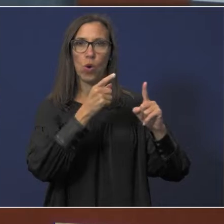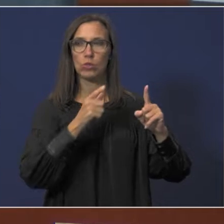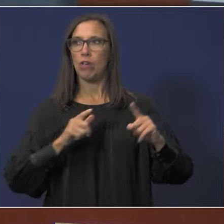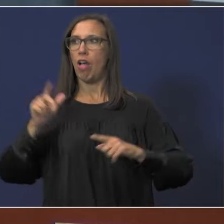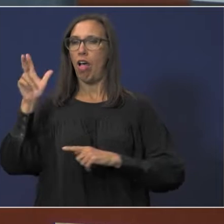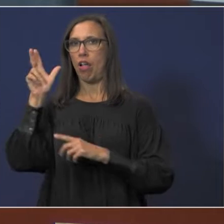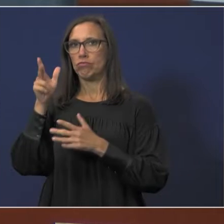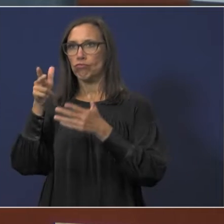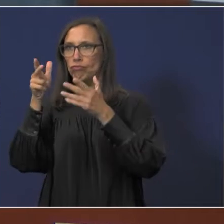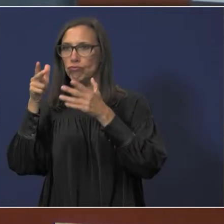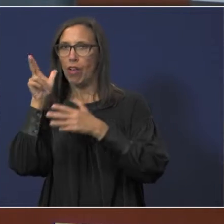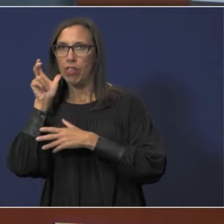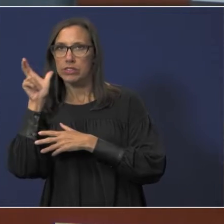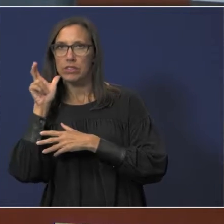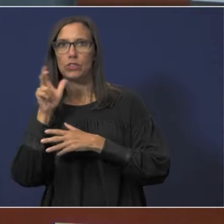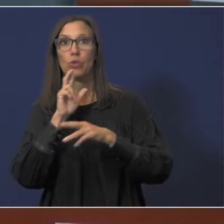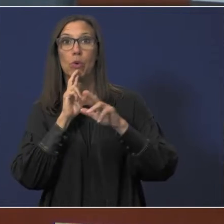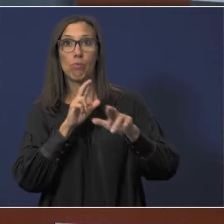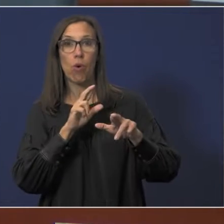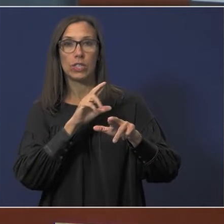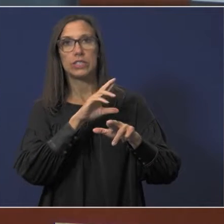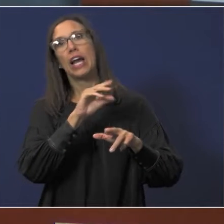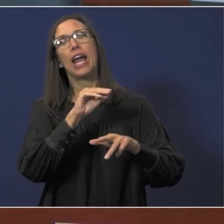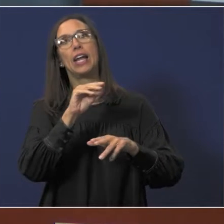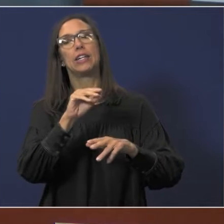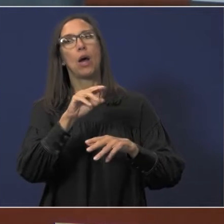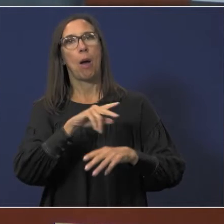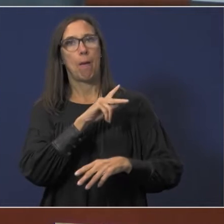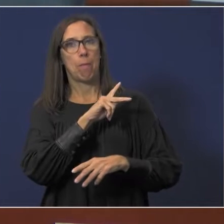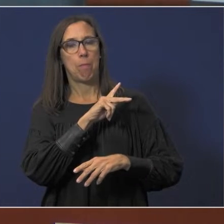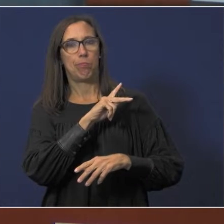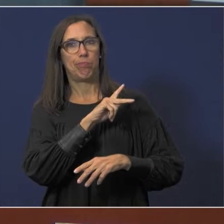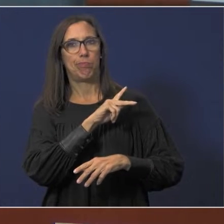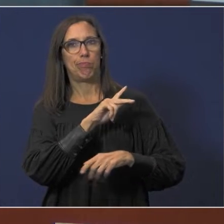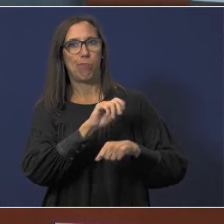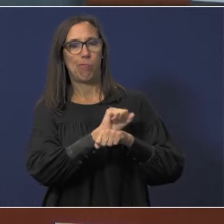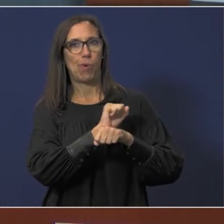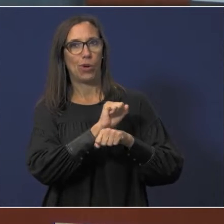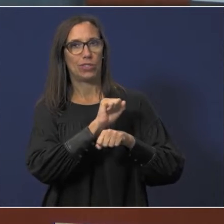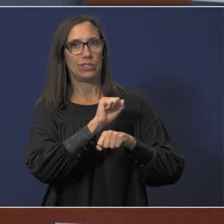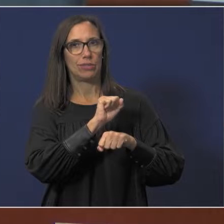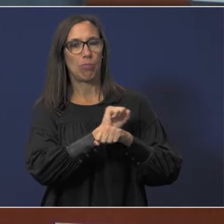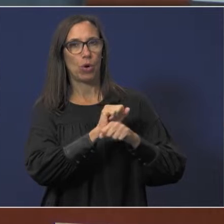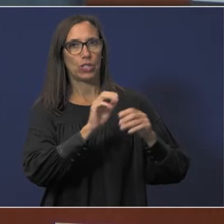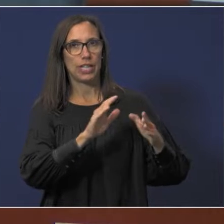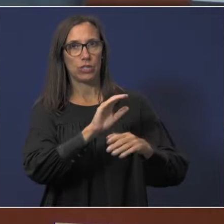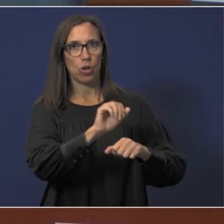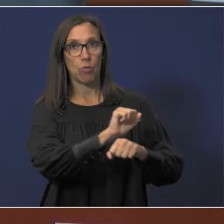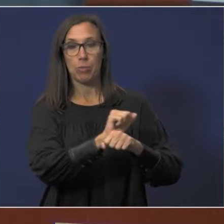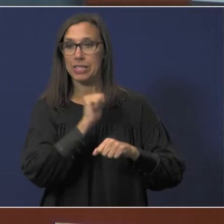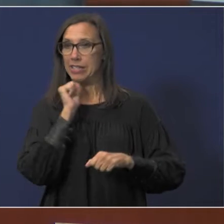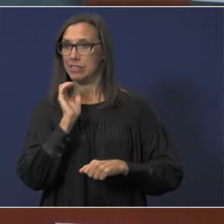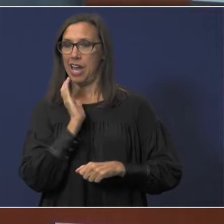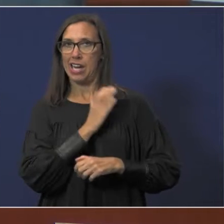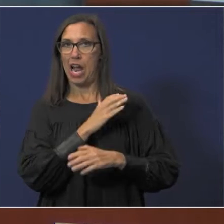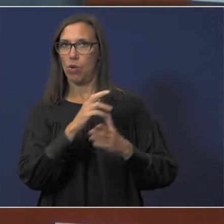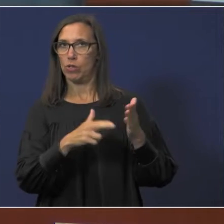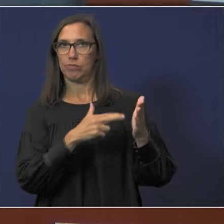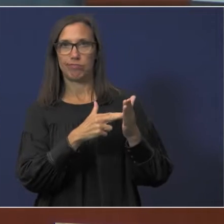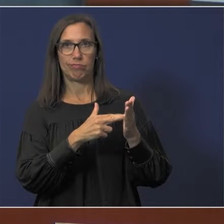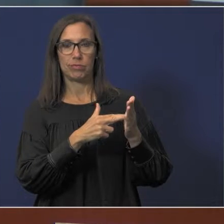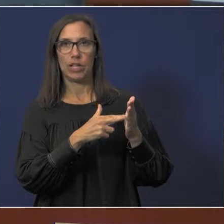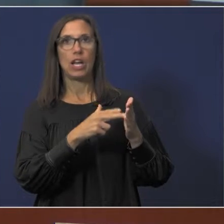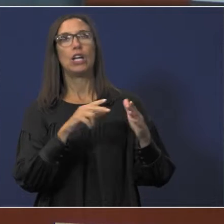approve budgets, contracts, personnel appointments, and make policy for the district. It is not the role of the board to make day-to-day